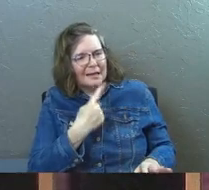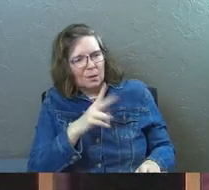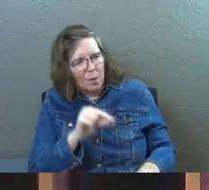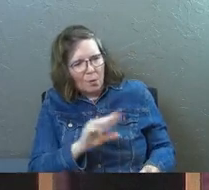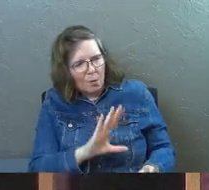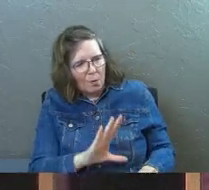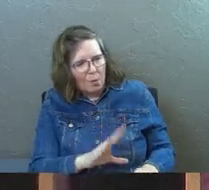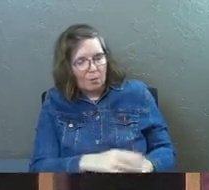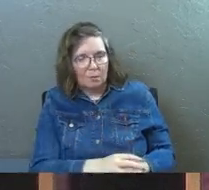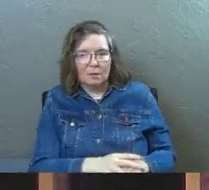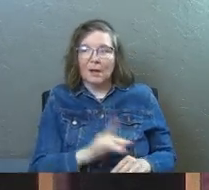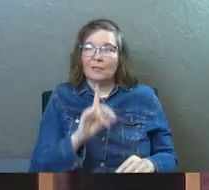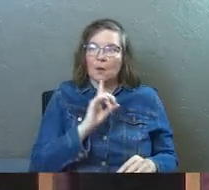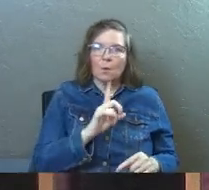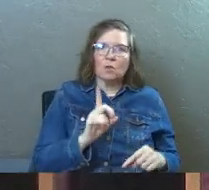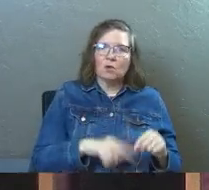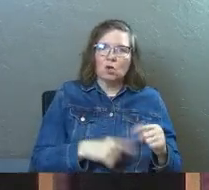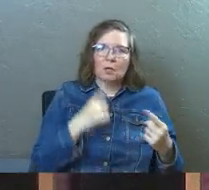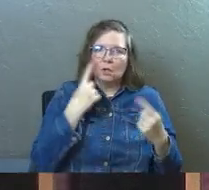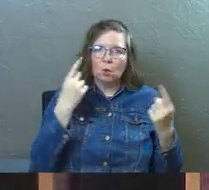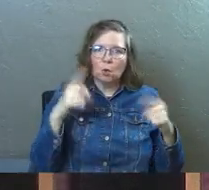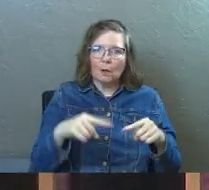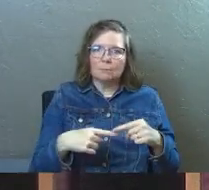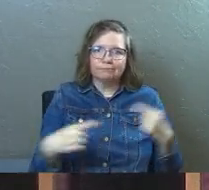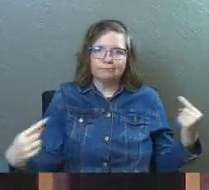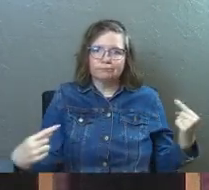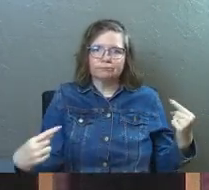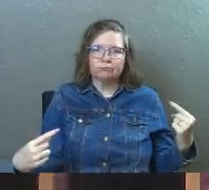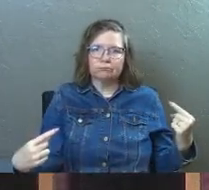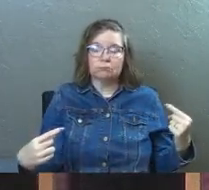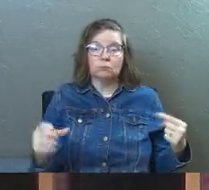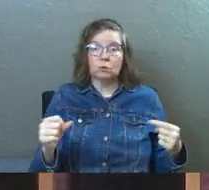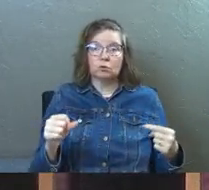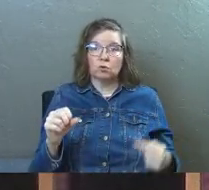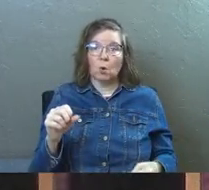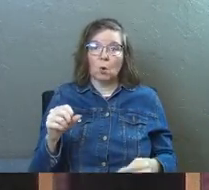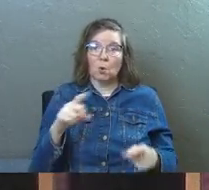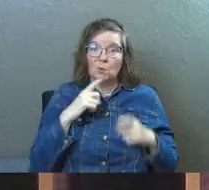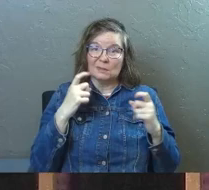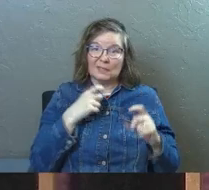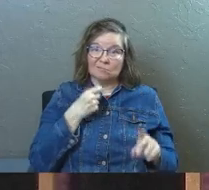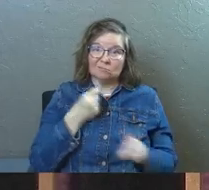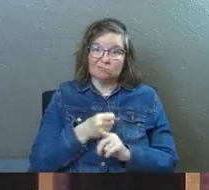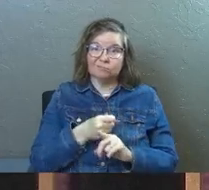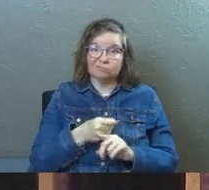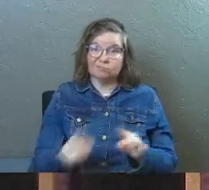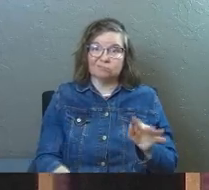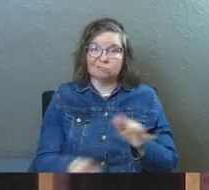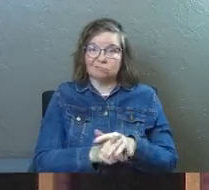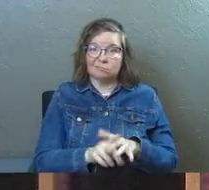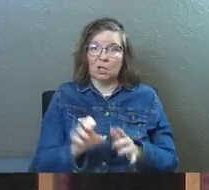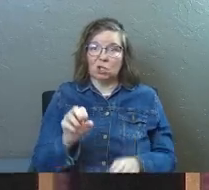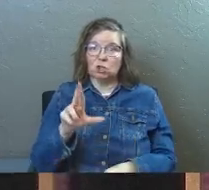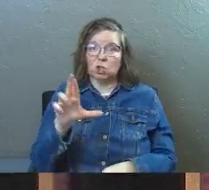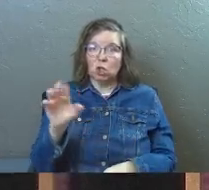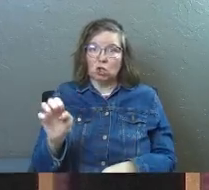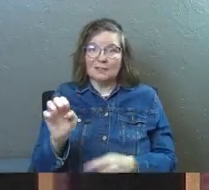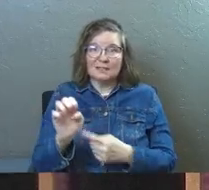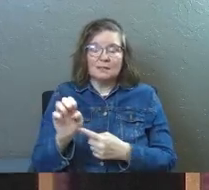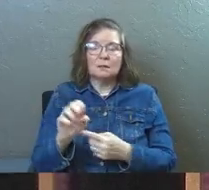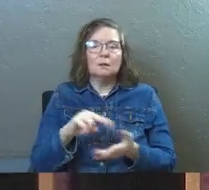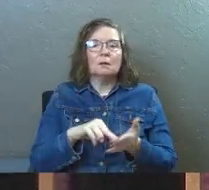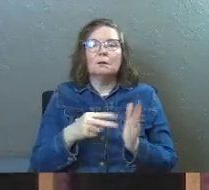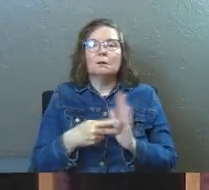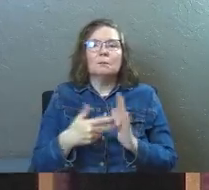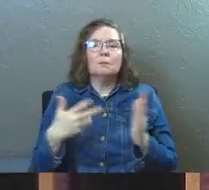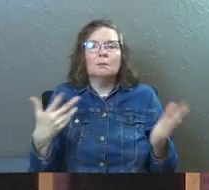have it. And that's where they could not agree. And so the curse came, but what did, what was the curse? What was the essence